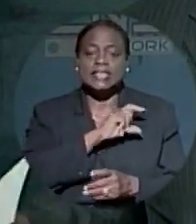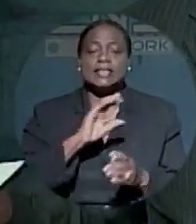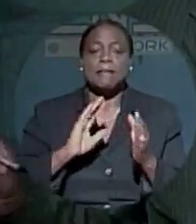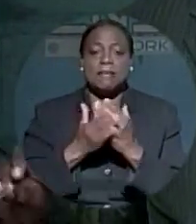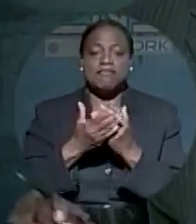country.